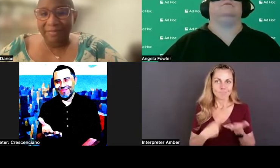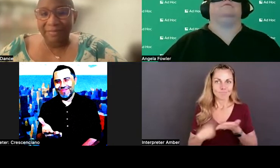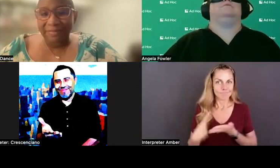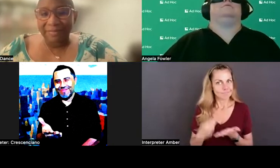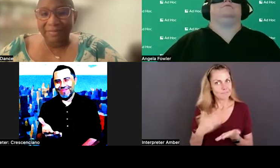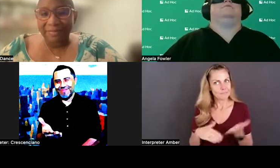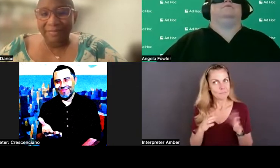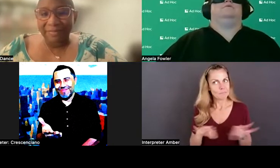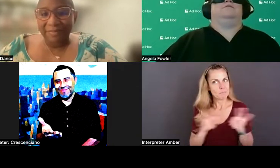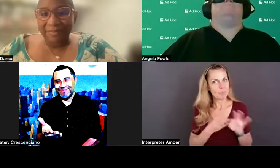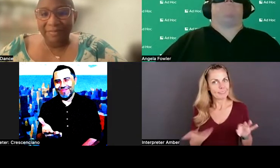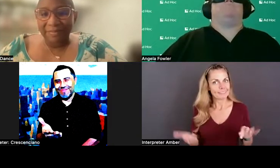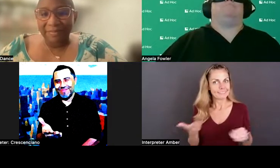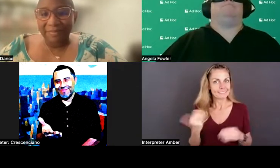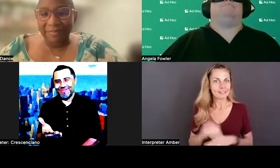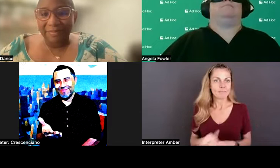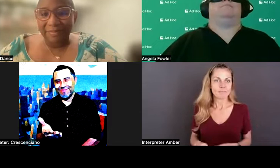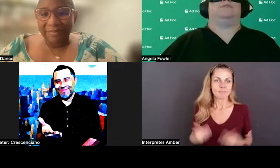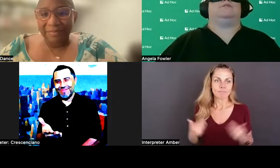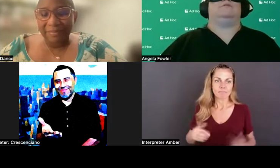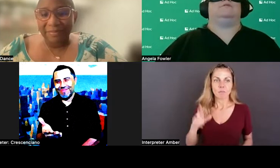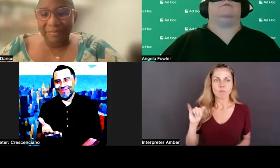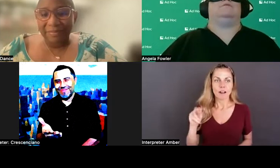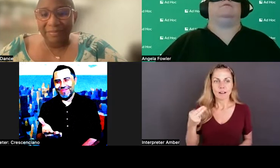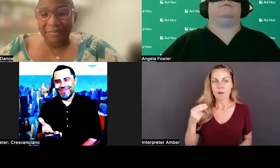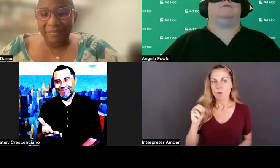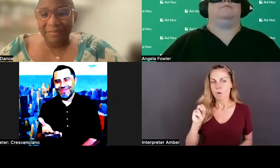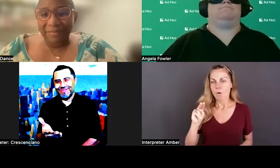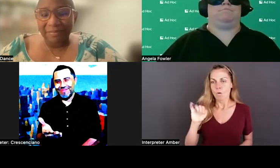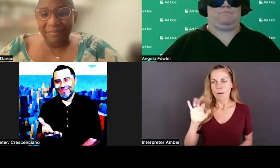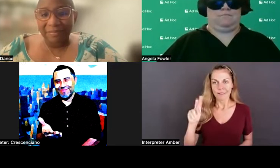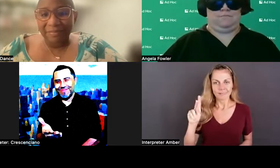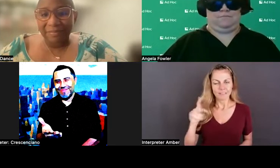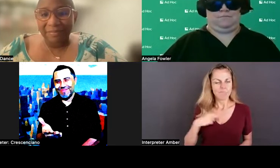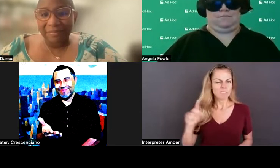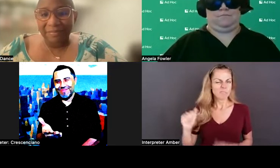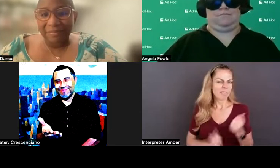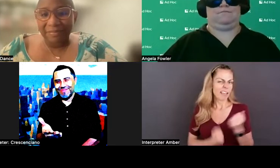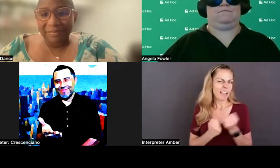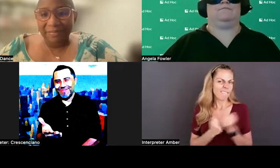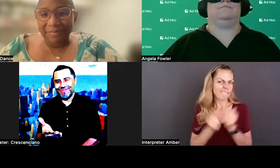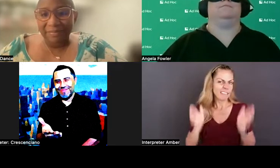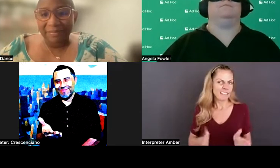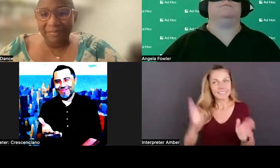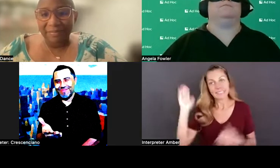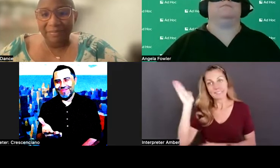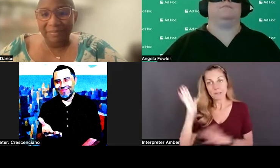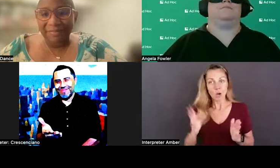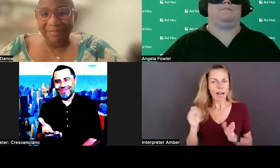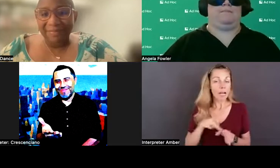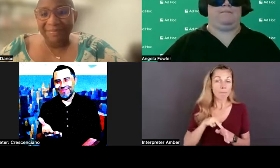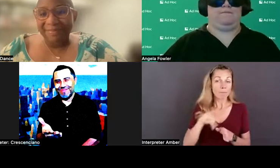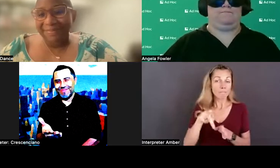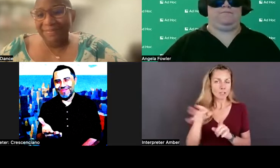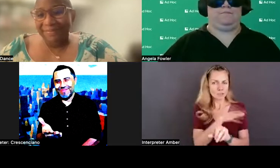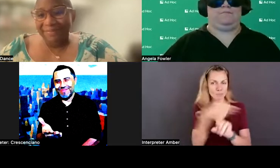things tonight. I am Ryan Hornick. I am a disability advocate, speaker, and professional persuader. It's what I like to